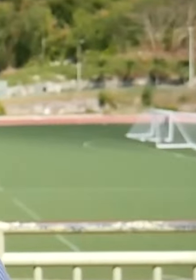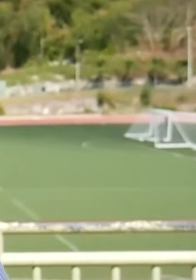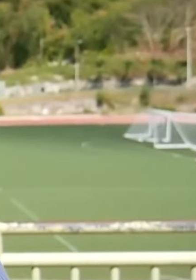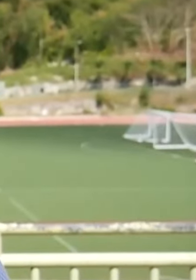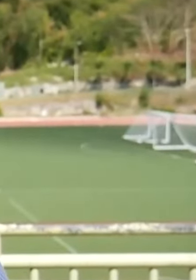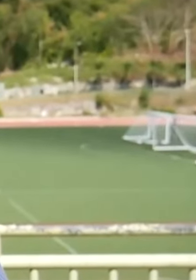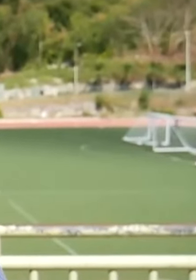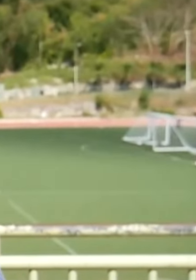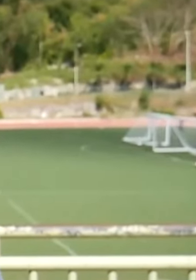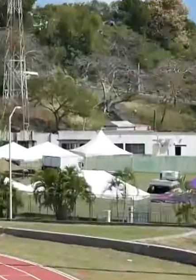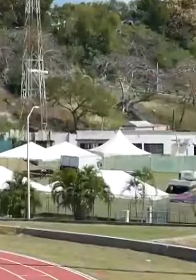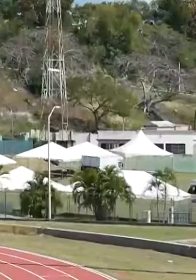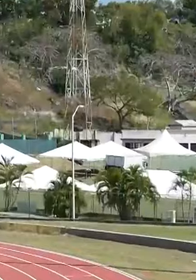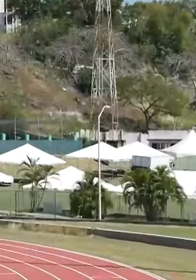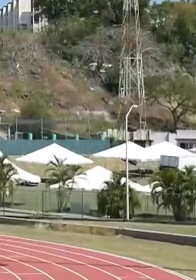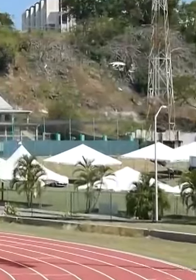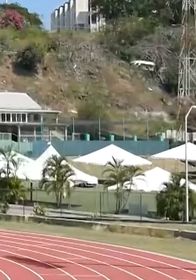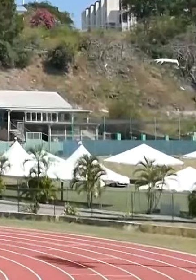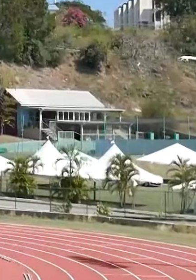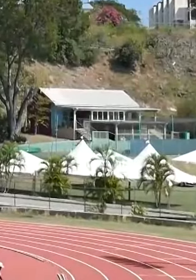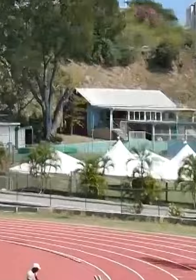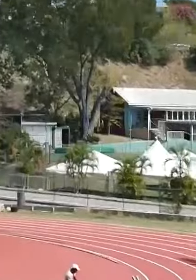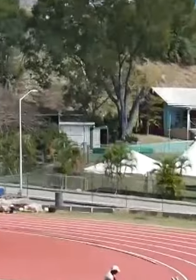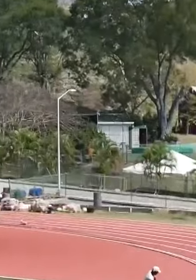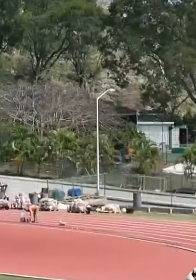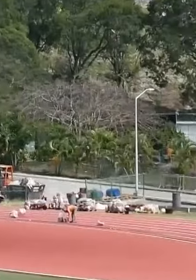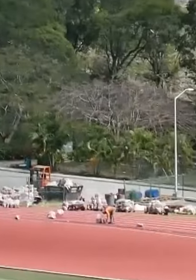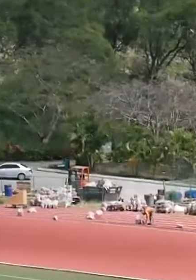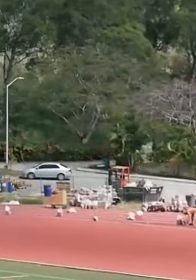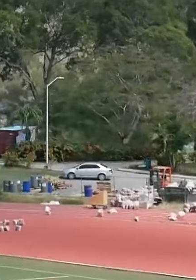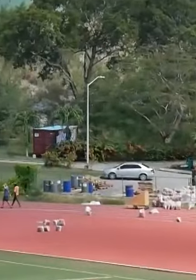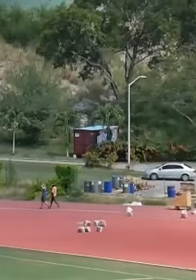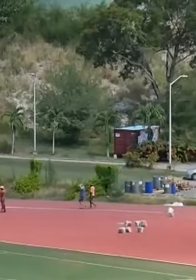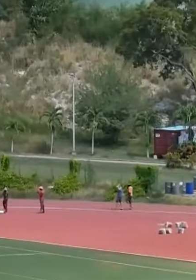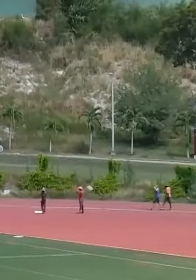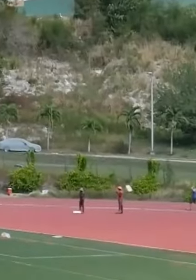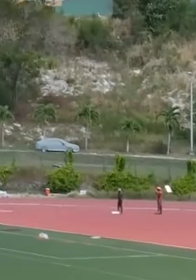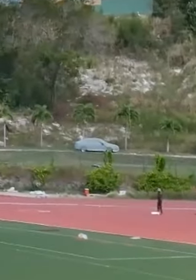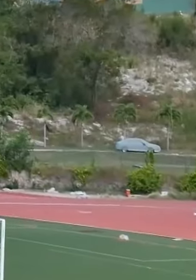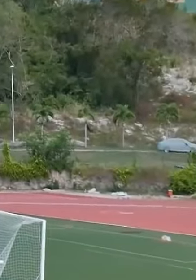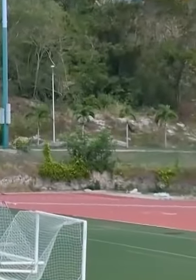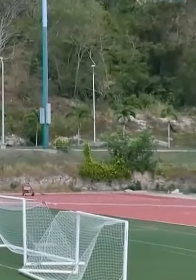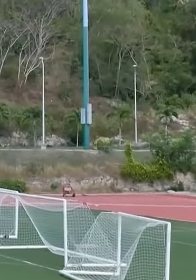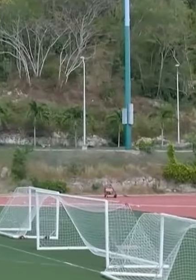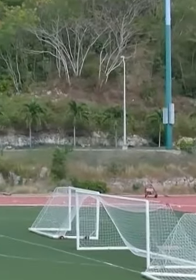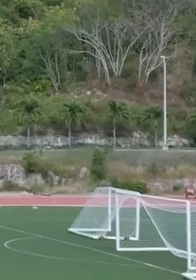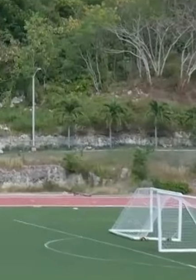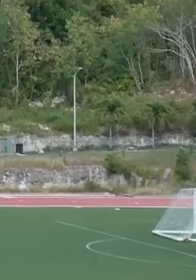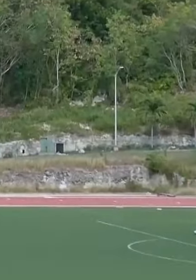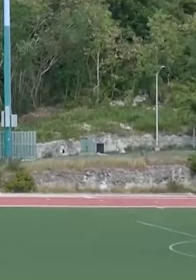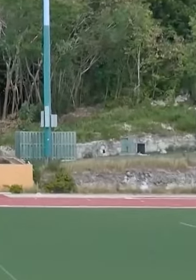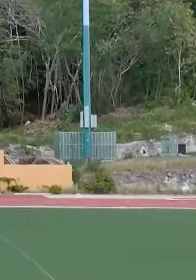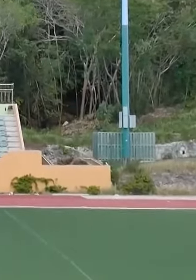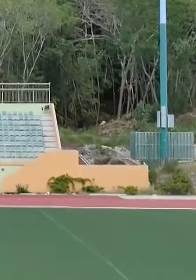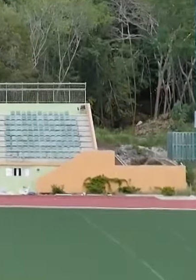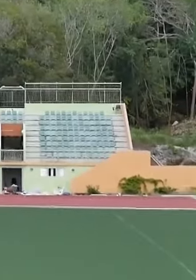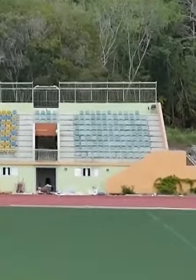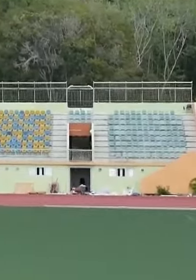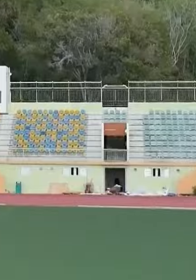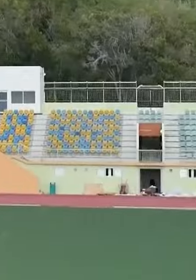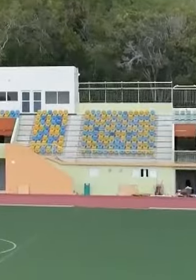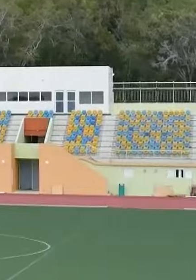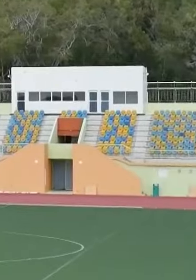quality running on the track. As you can see, the track is now red, a move from the previous yellow and aquamarine. This decision